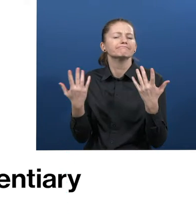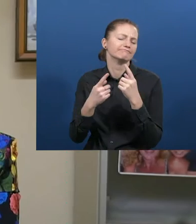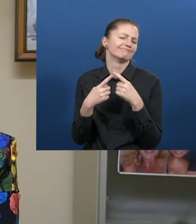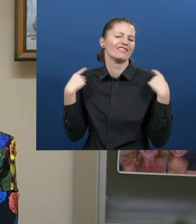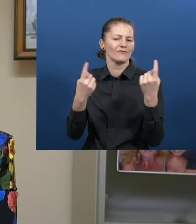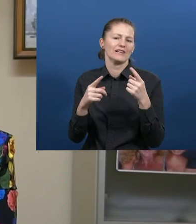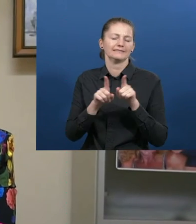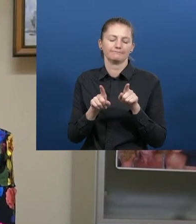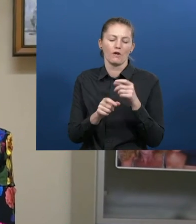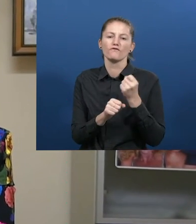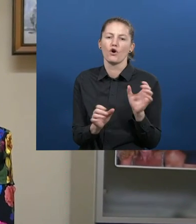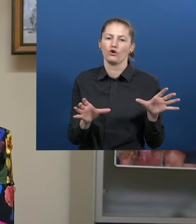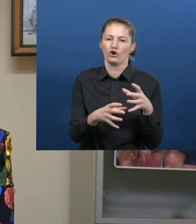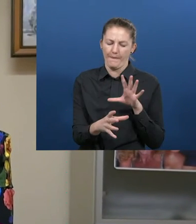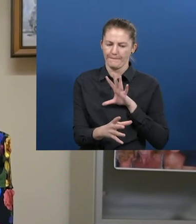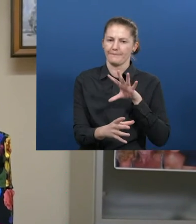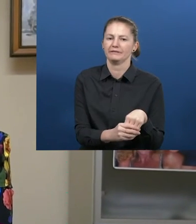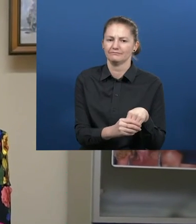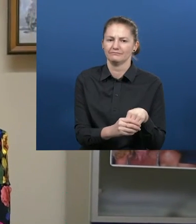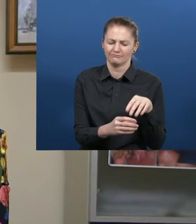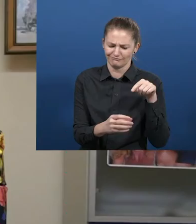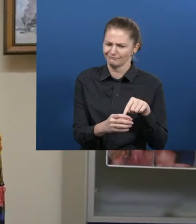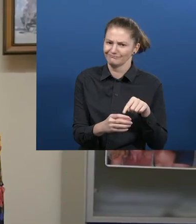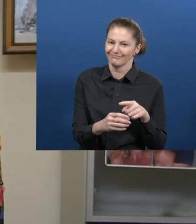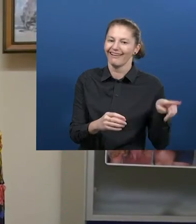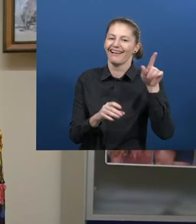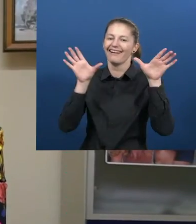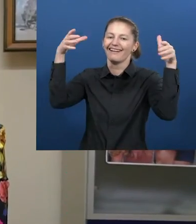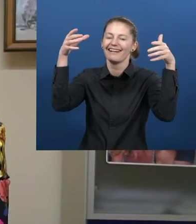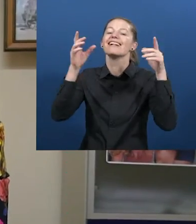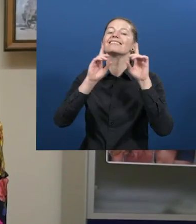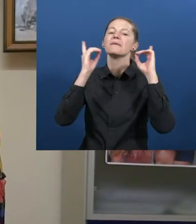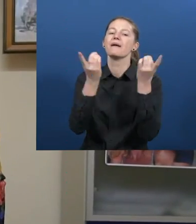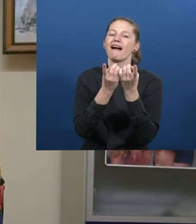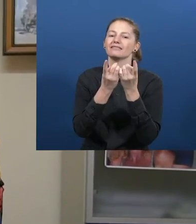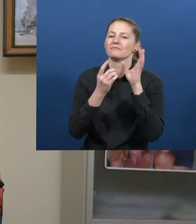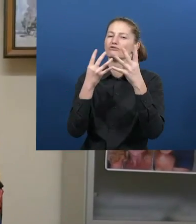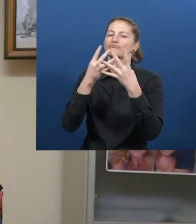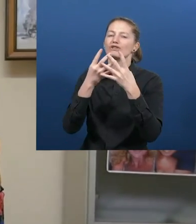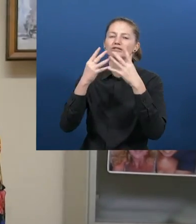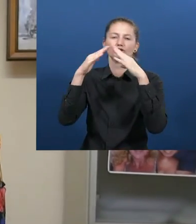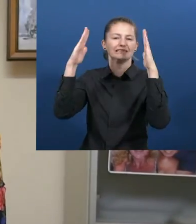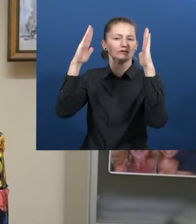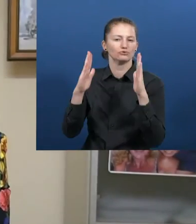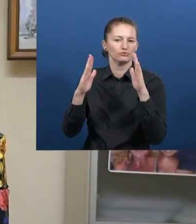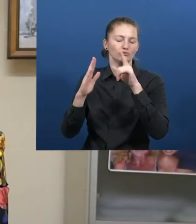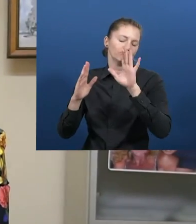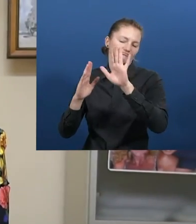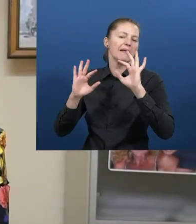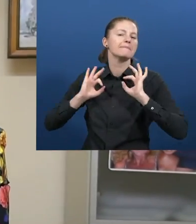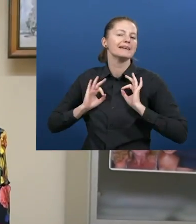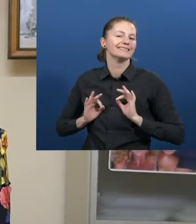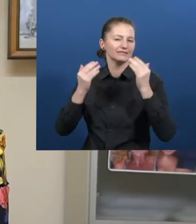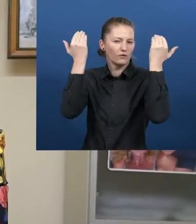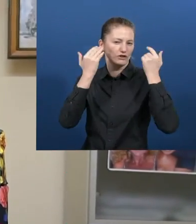Well, a través de la Dirección General de Instituciones Penitenciarias, un curso formó un grupo del que yo formo